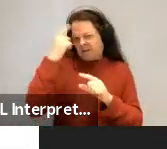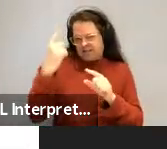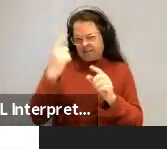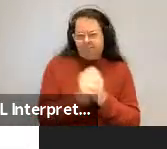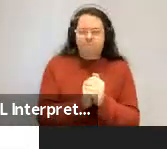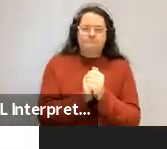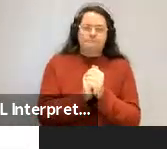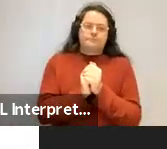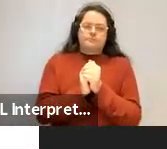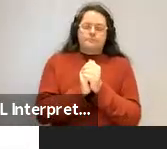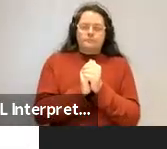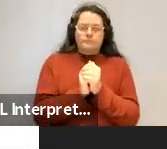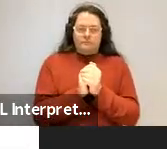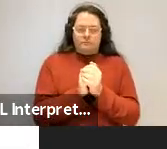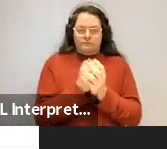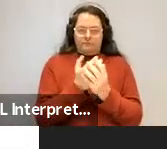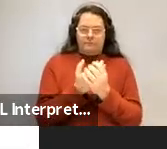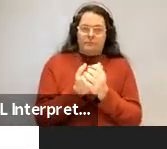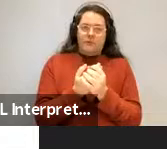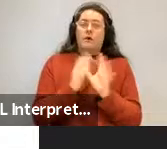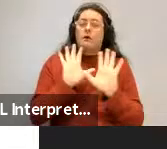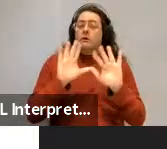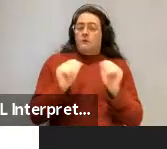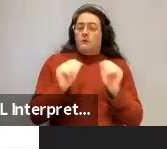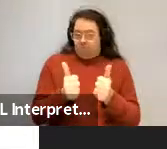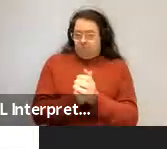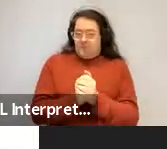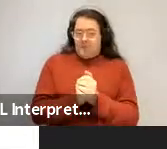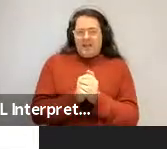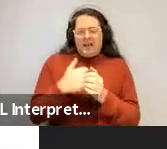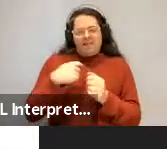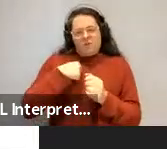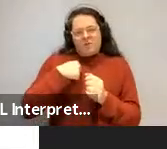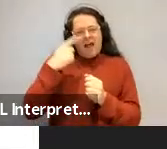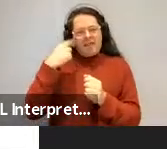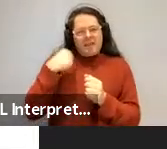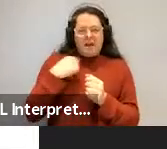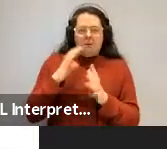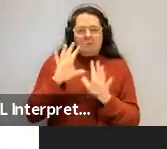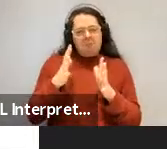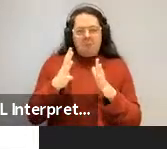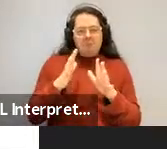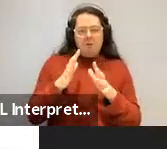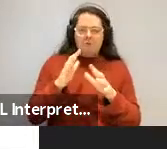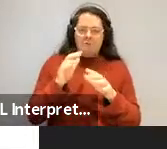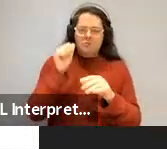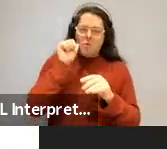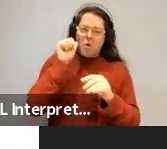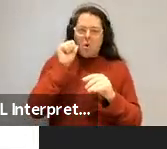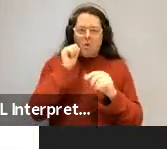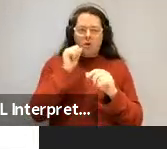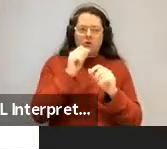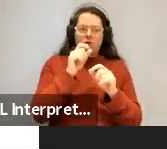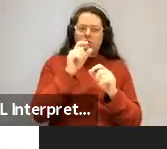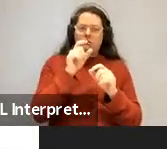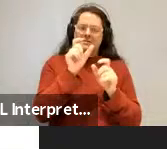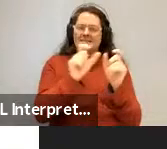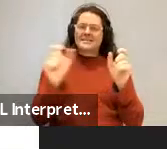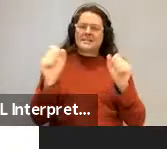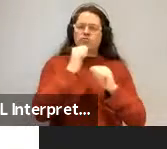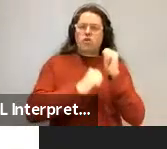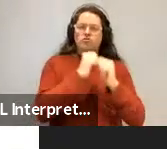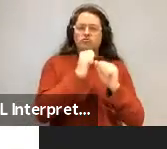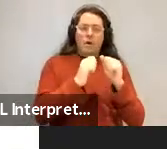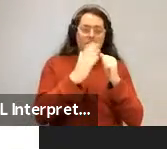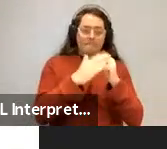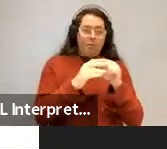very similar idea. And so I think it's reasonably well established that syntactic structures with longer distance dependencies are